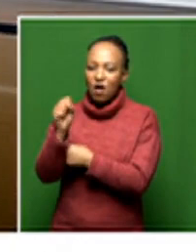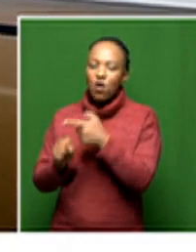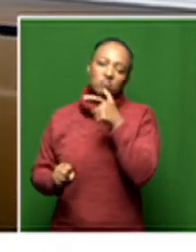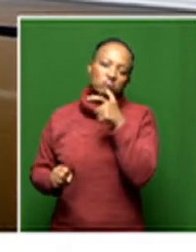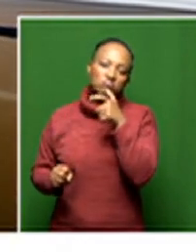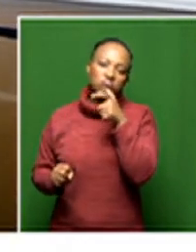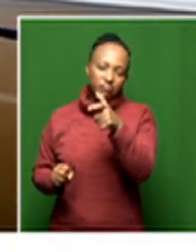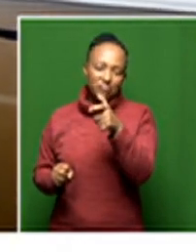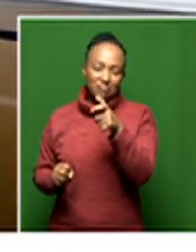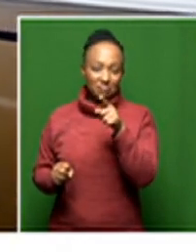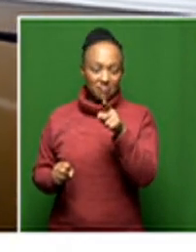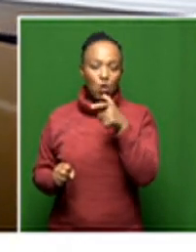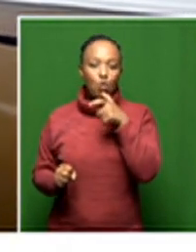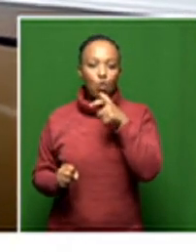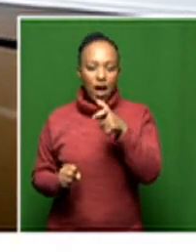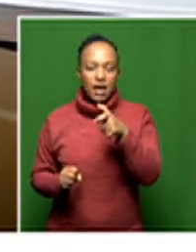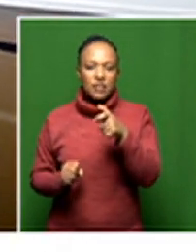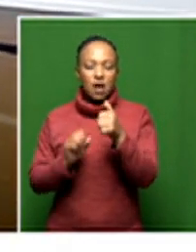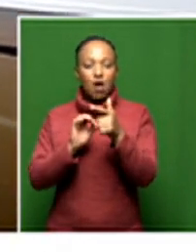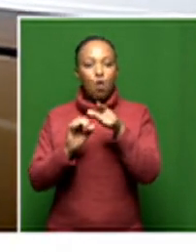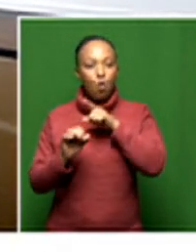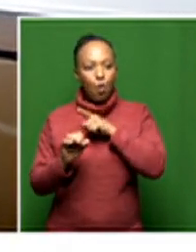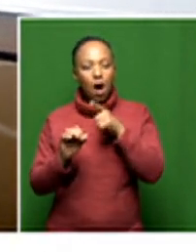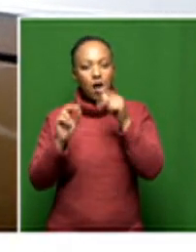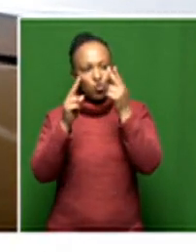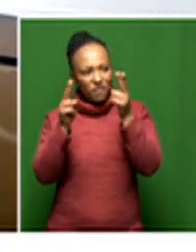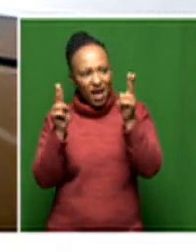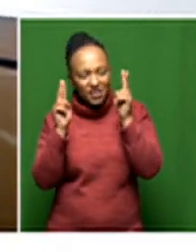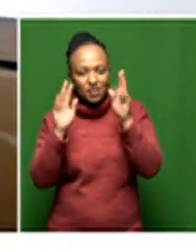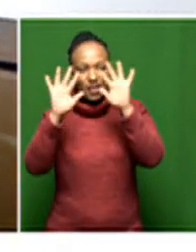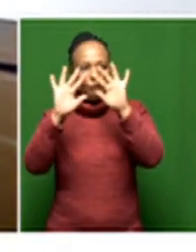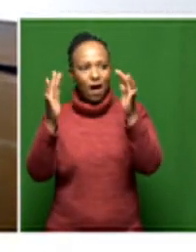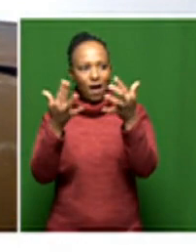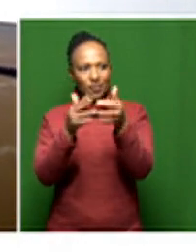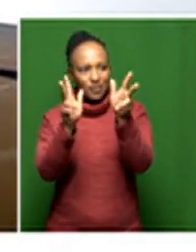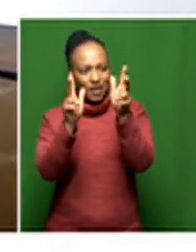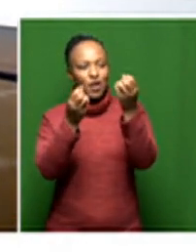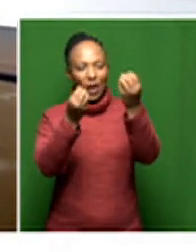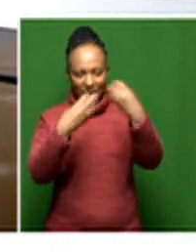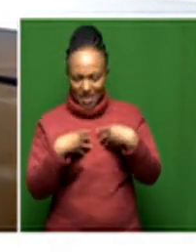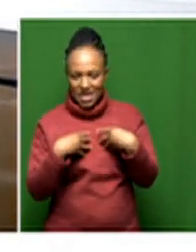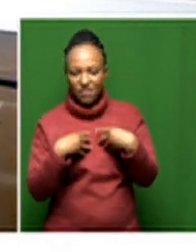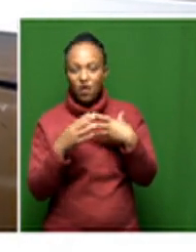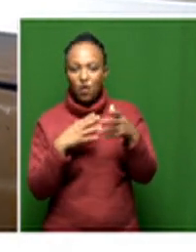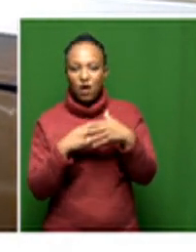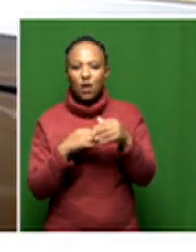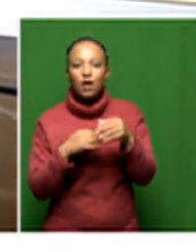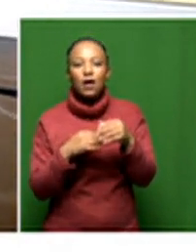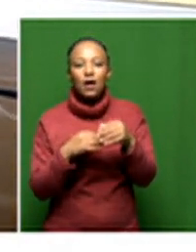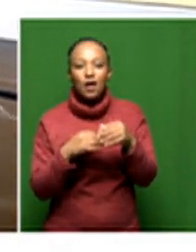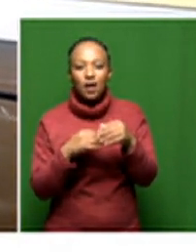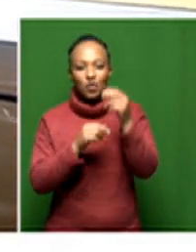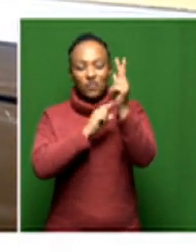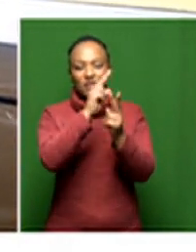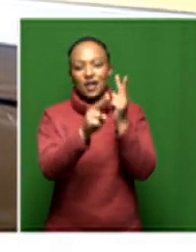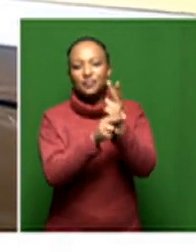the universe you know what they say the law of attraction the universe conspires to uh give you that which you ask for but you